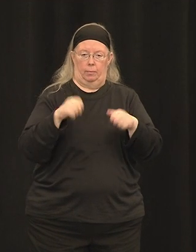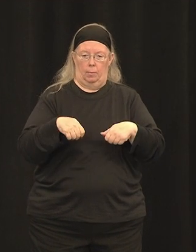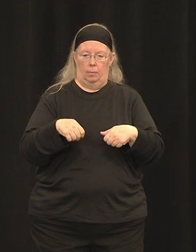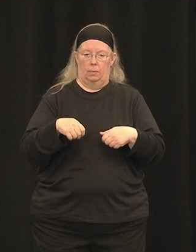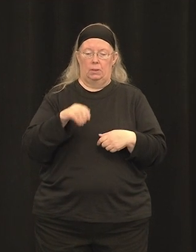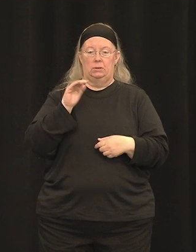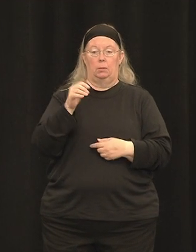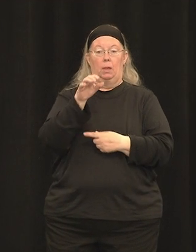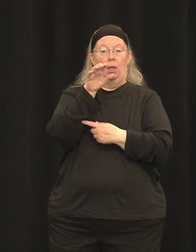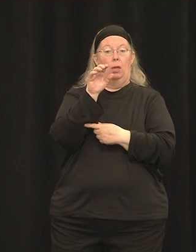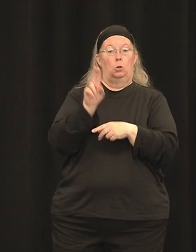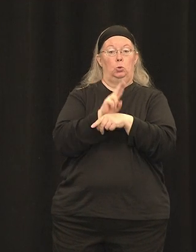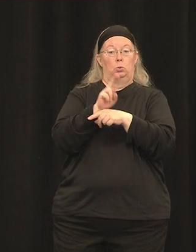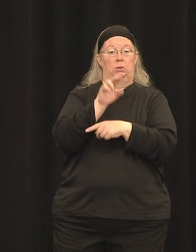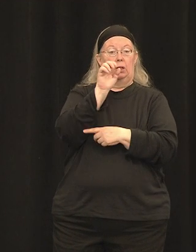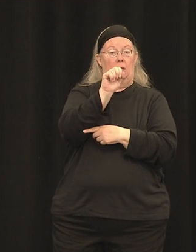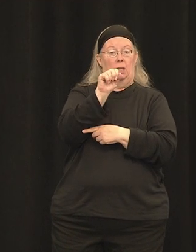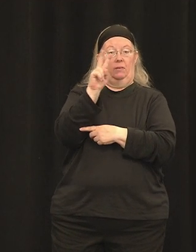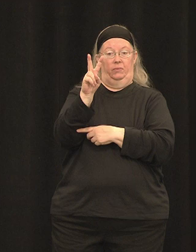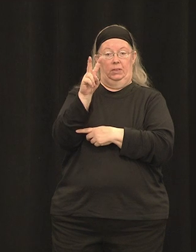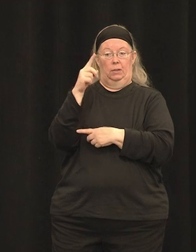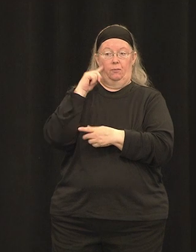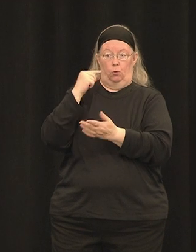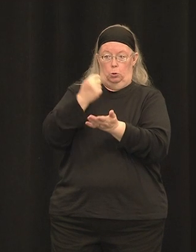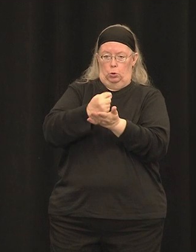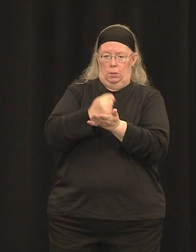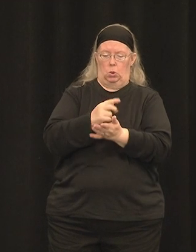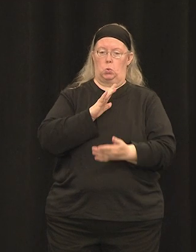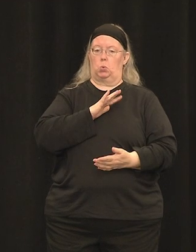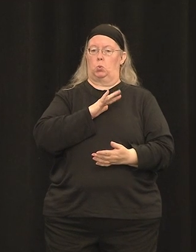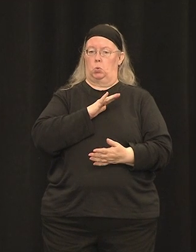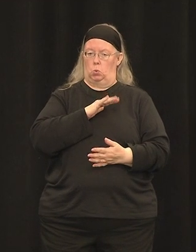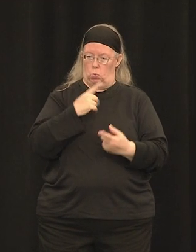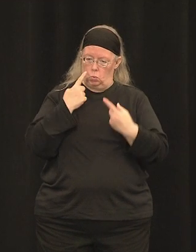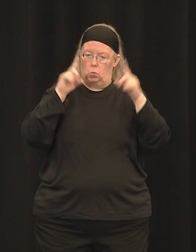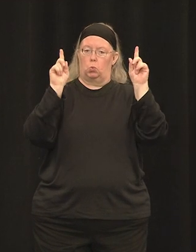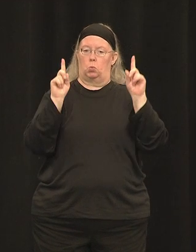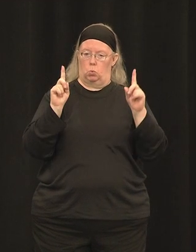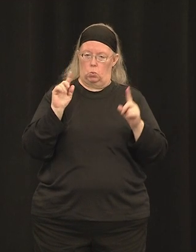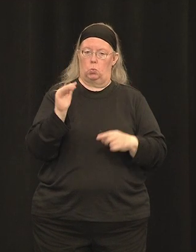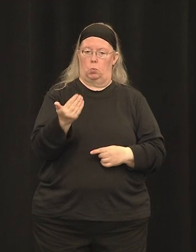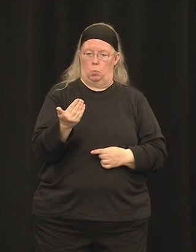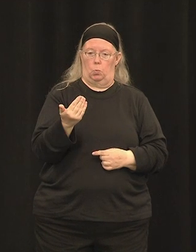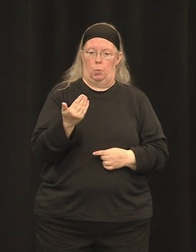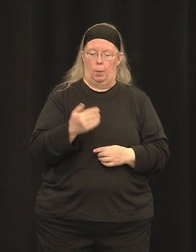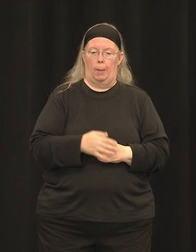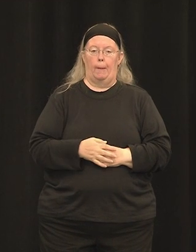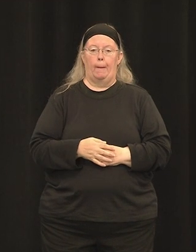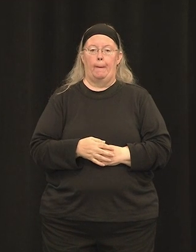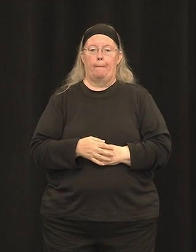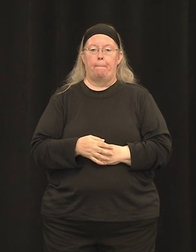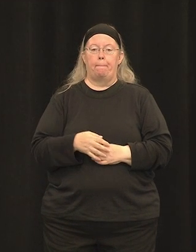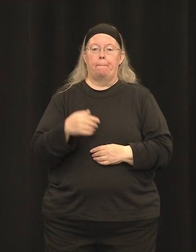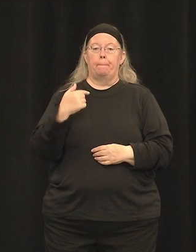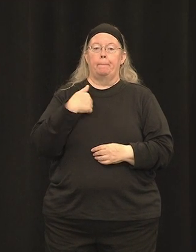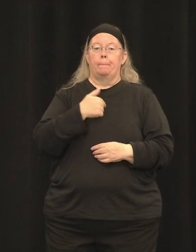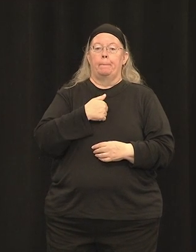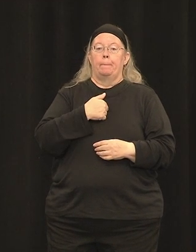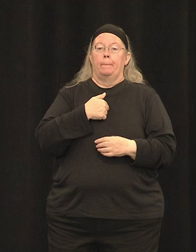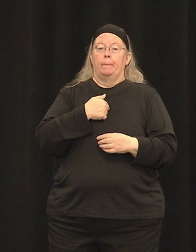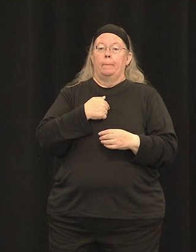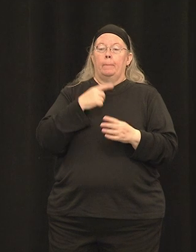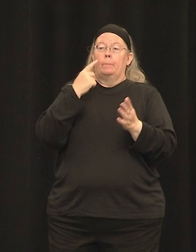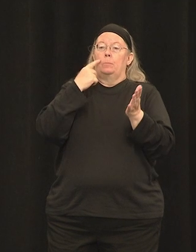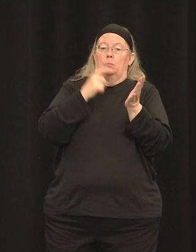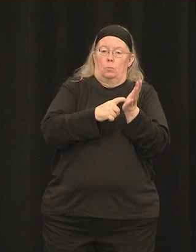So in summary, we have identified a novel capsid AAV SPR that promotes myosin 7a expression both within the